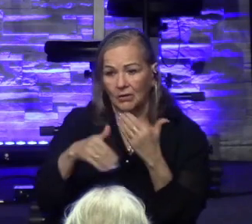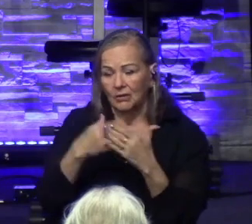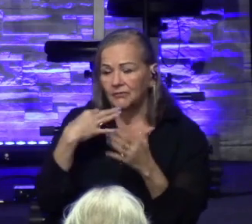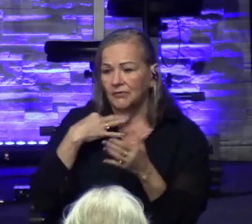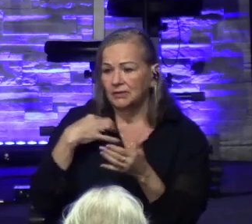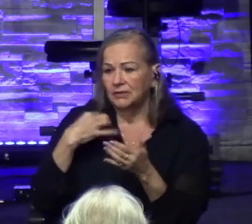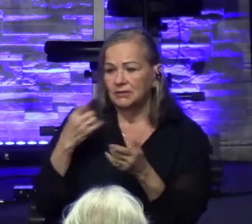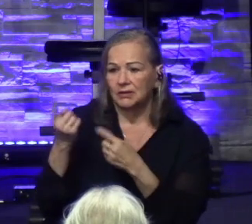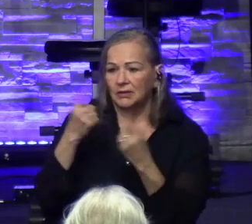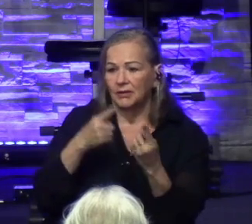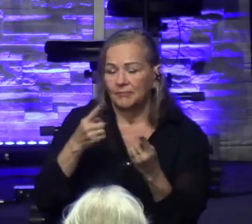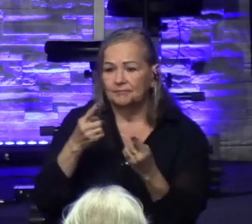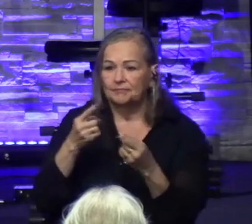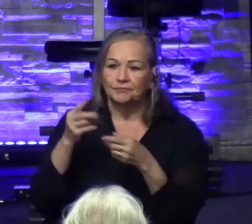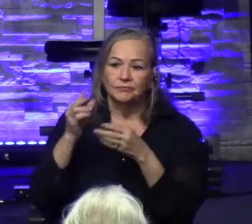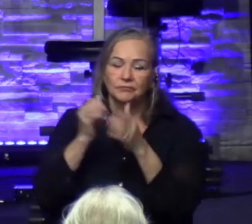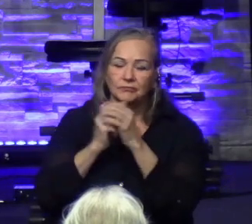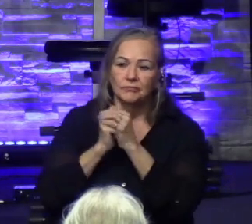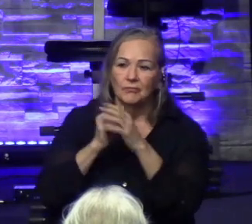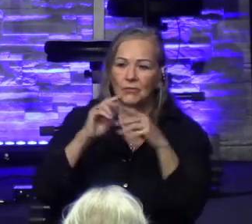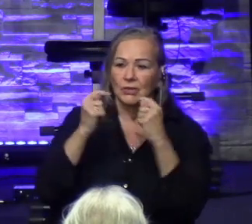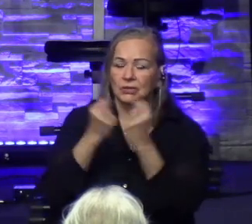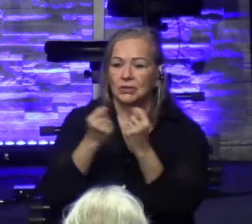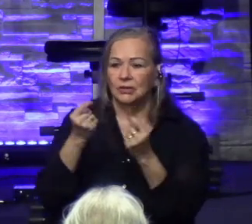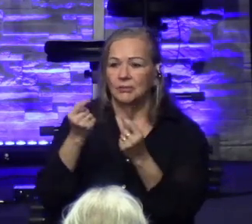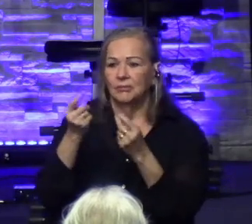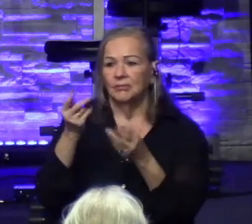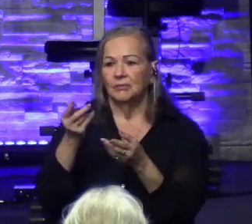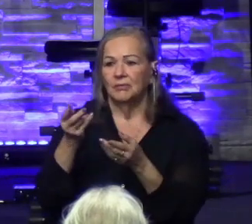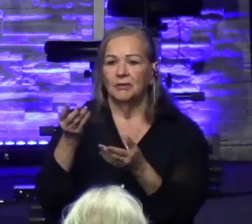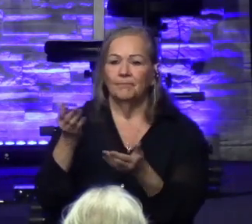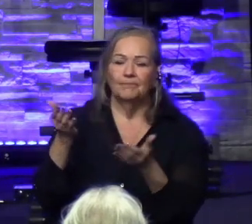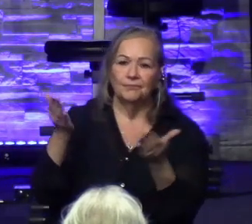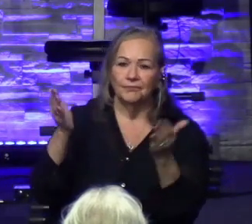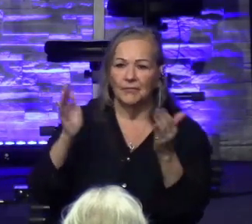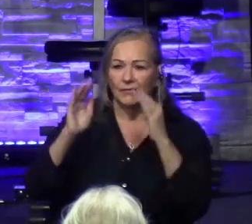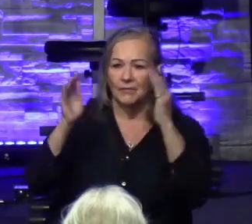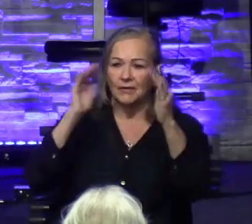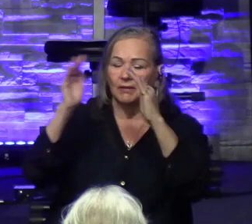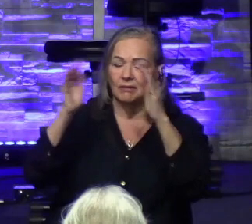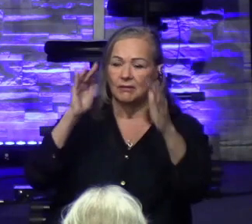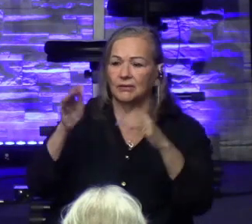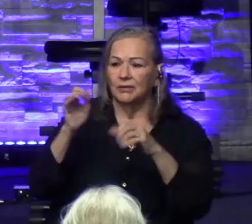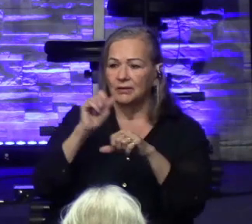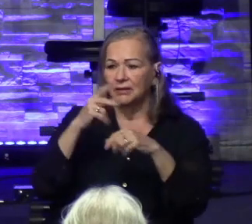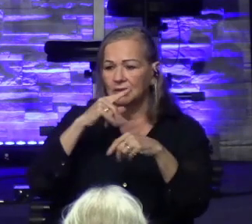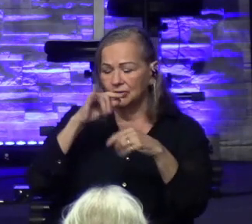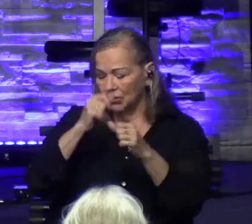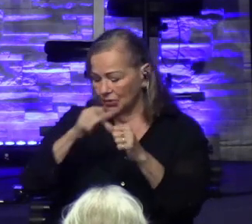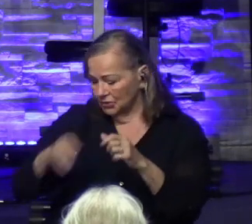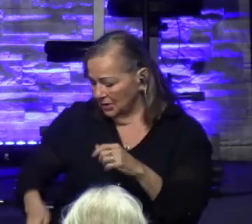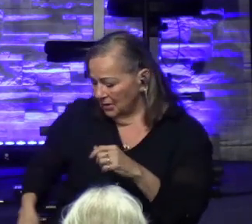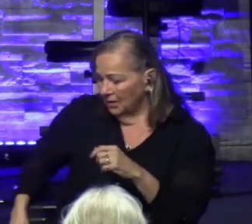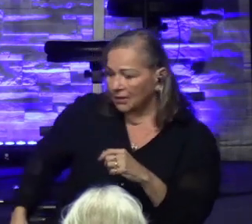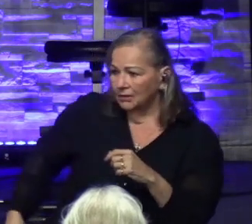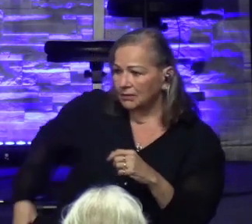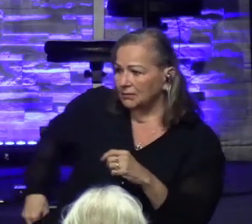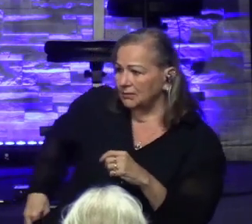the worship team, the greeters, the ushers, the tech people in the back, the kids' workers, the ladies that